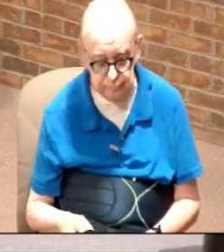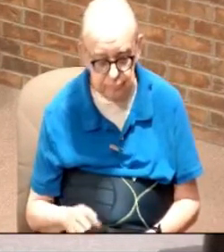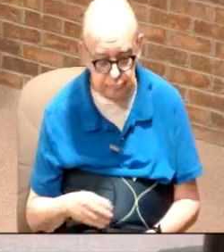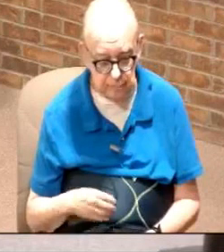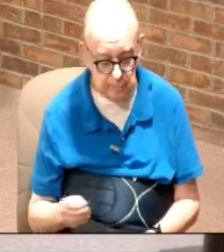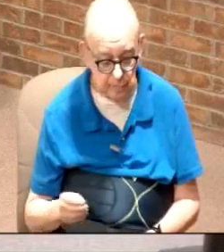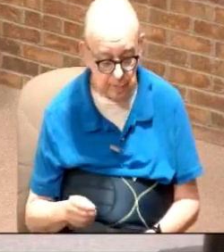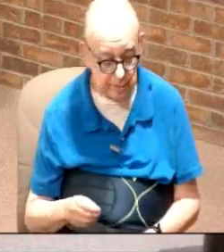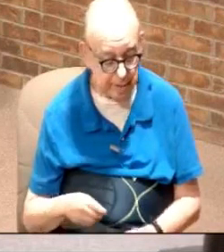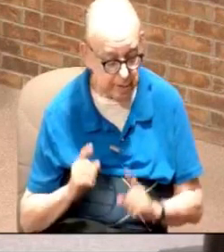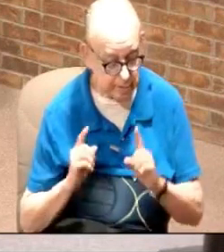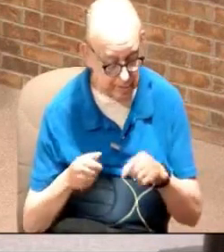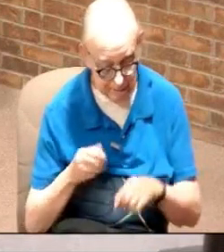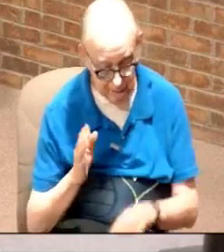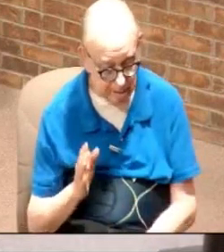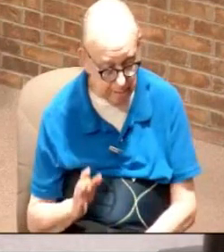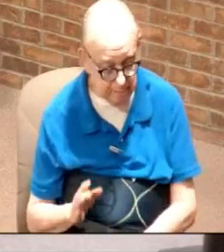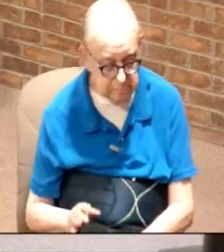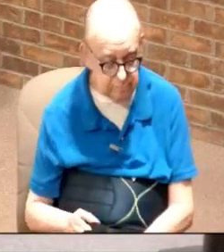taking it to God